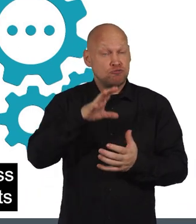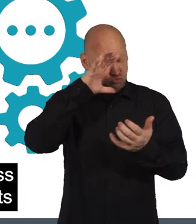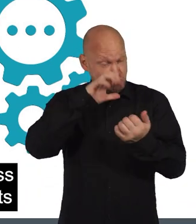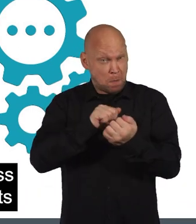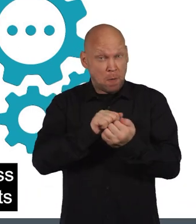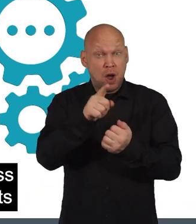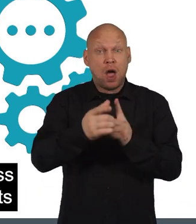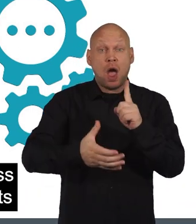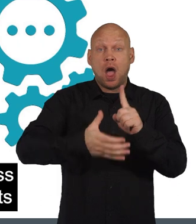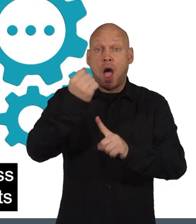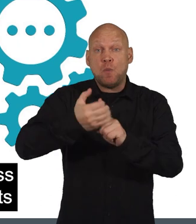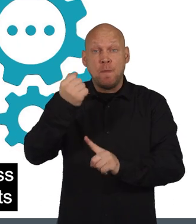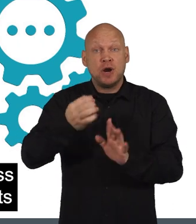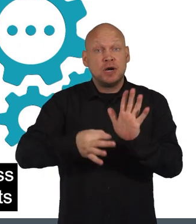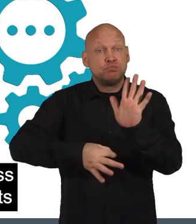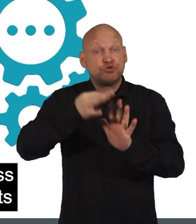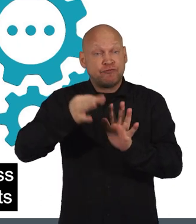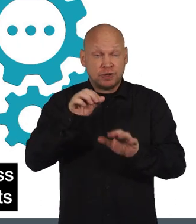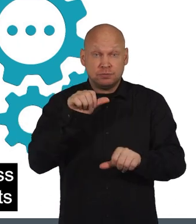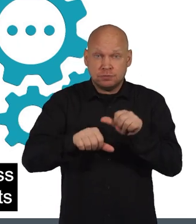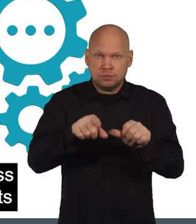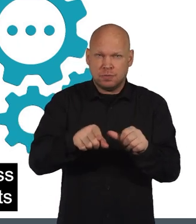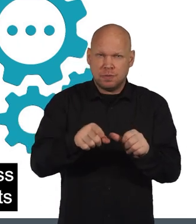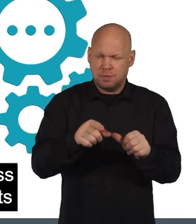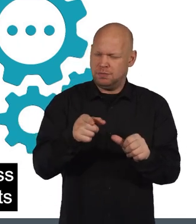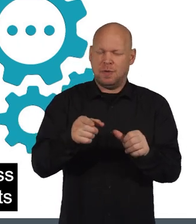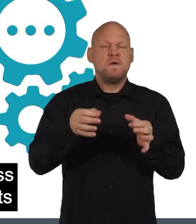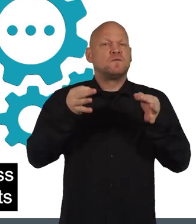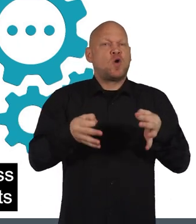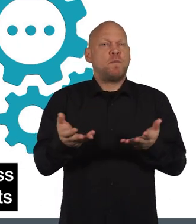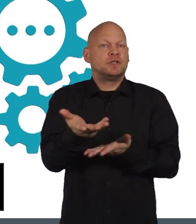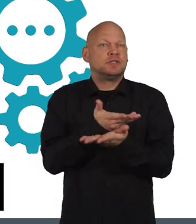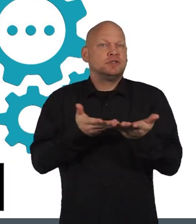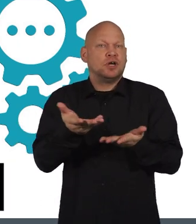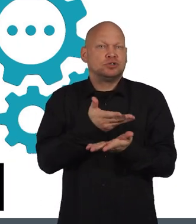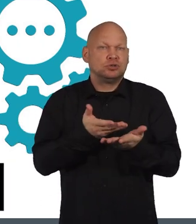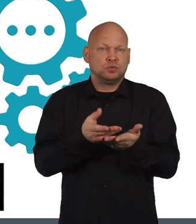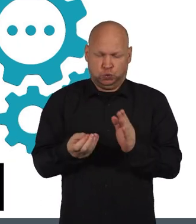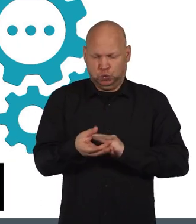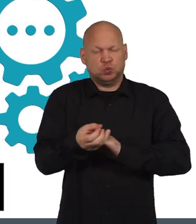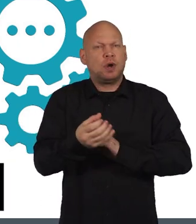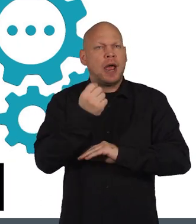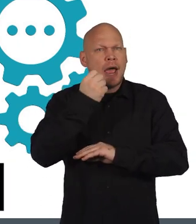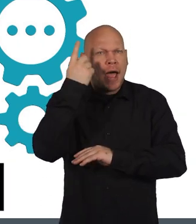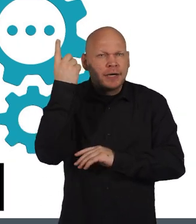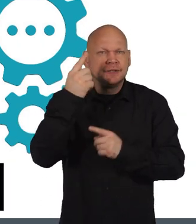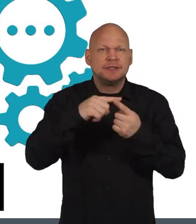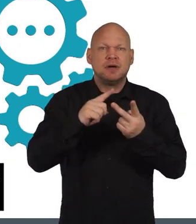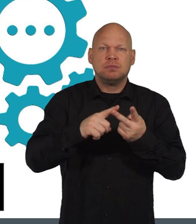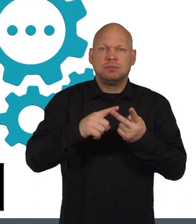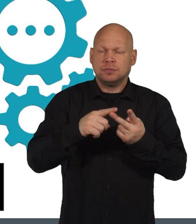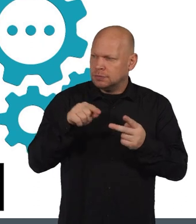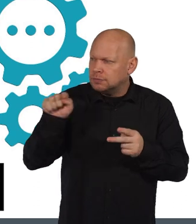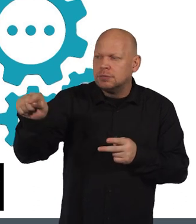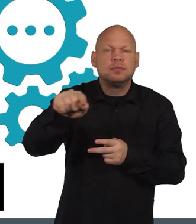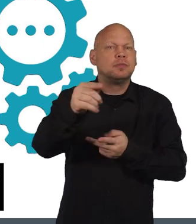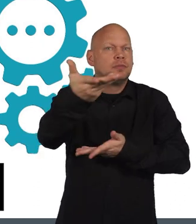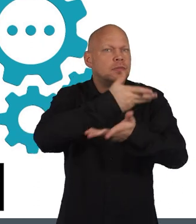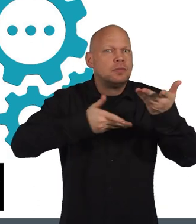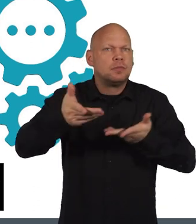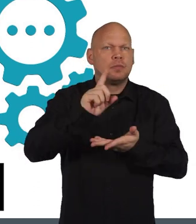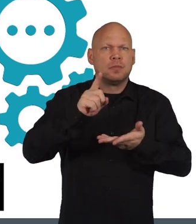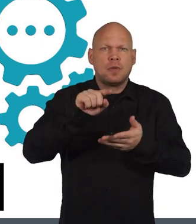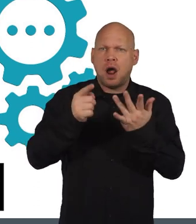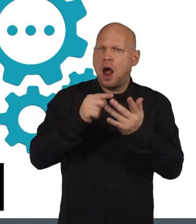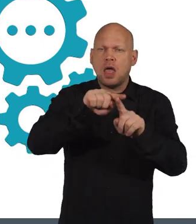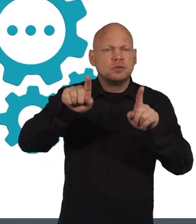Remember, the outcome improvement process is the formal discussion where your group gets to contribute ideas and hear others around how to improve